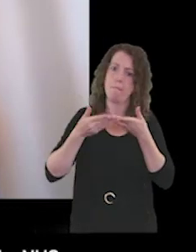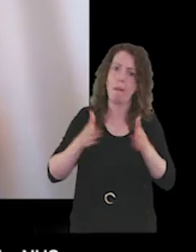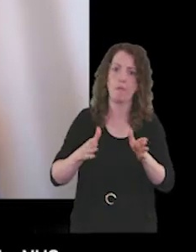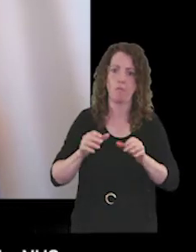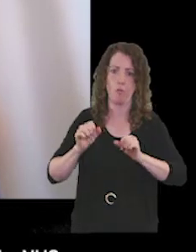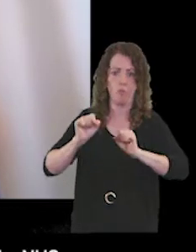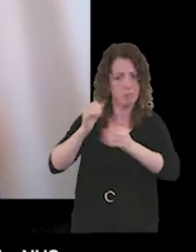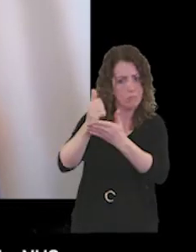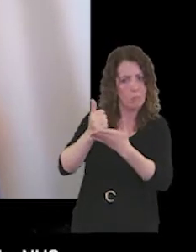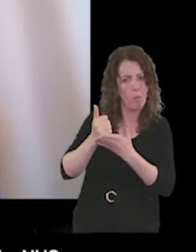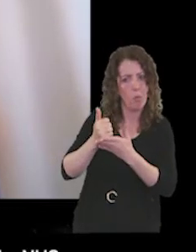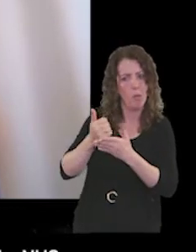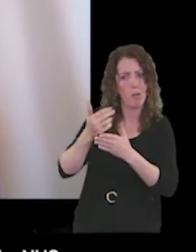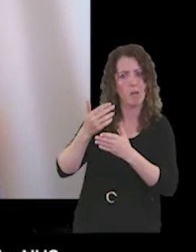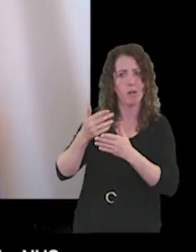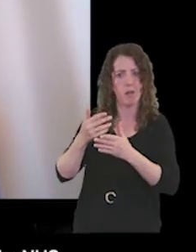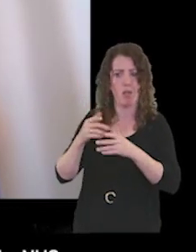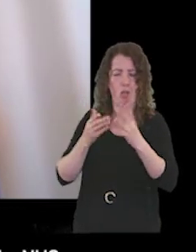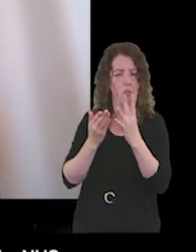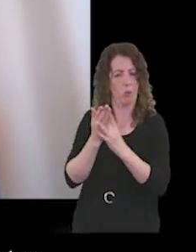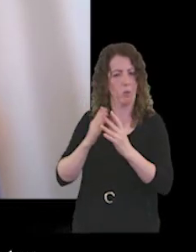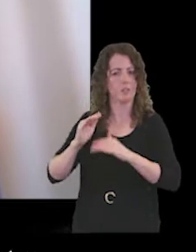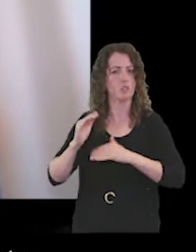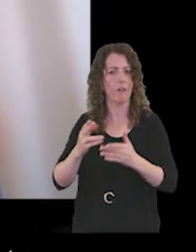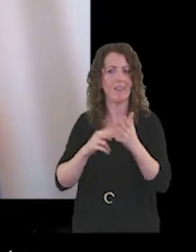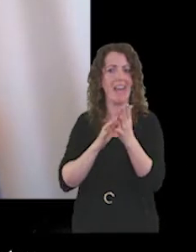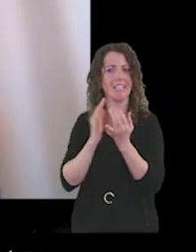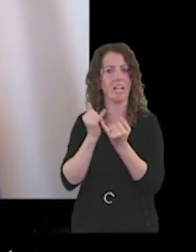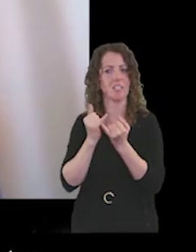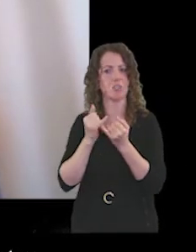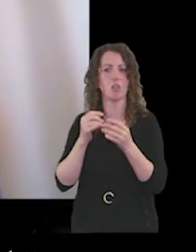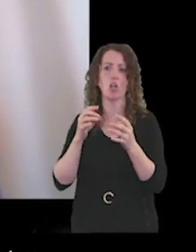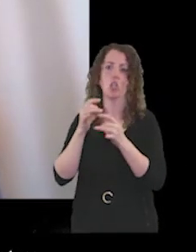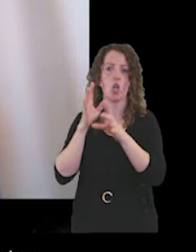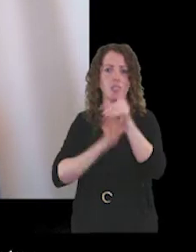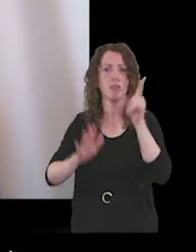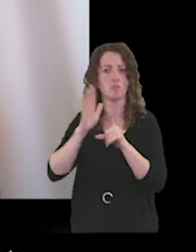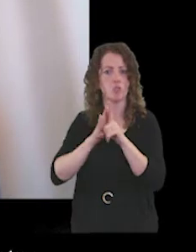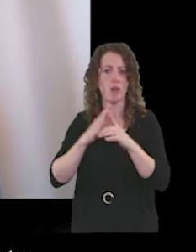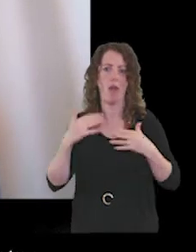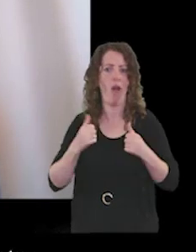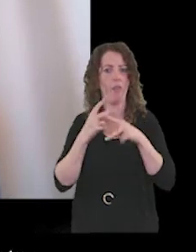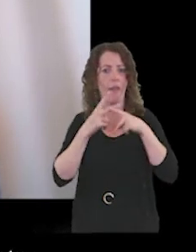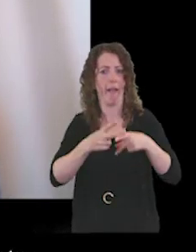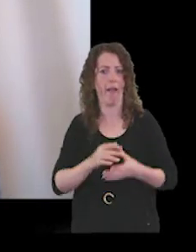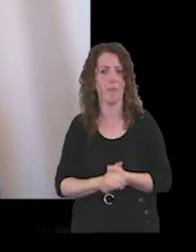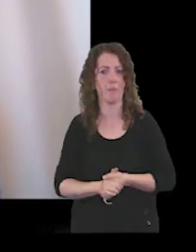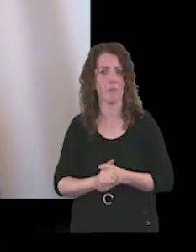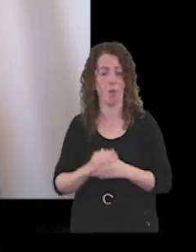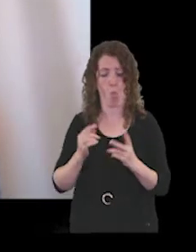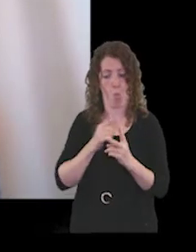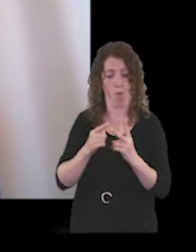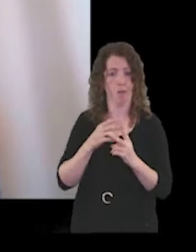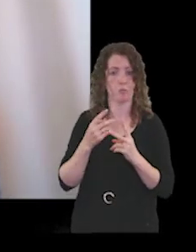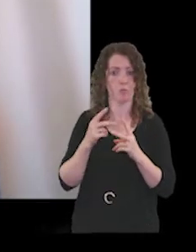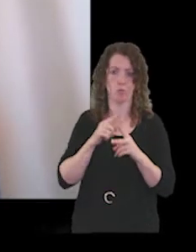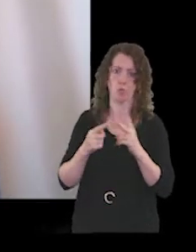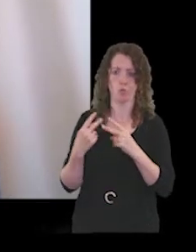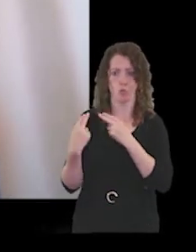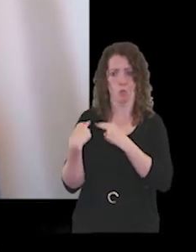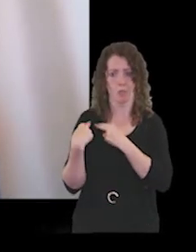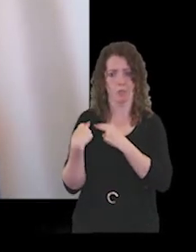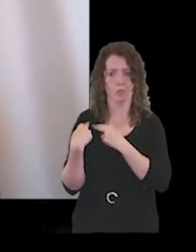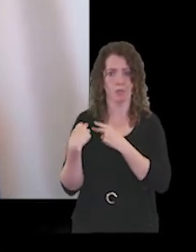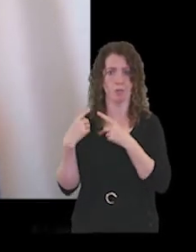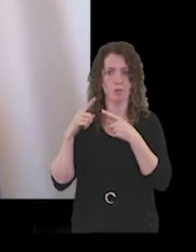by NHS Nottinghamshire Healthcare. As Governors, we have two statutory duties. These are to hold the